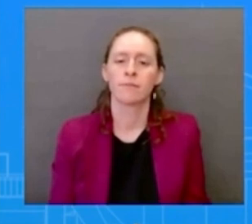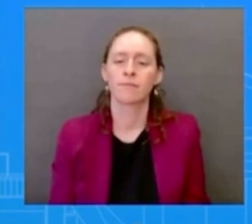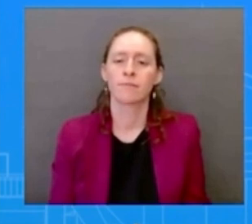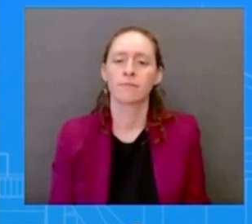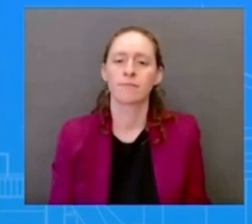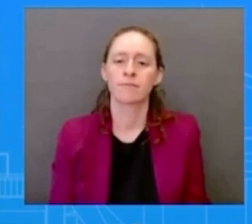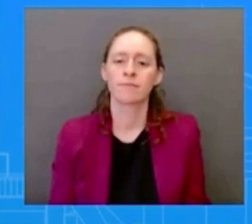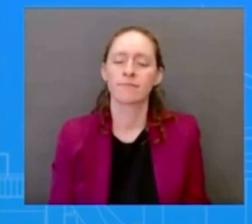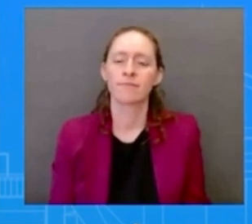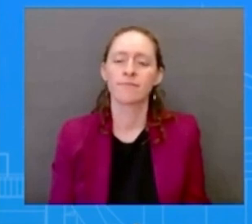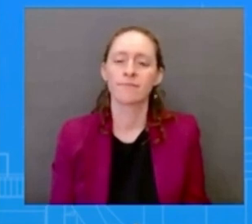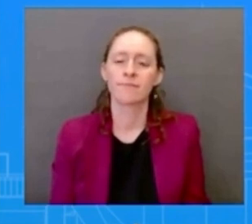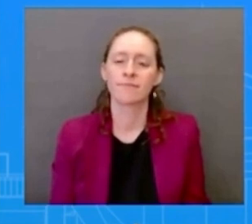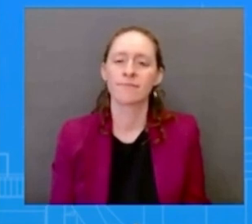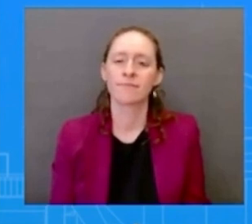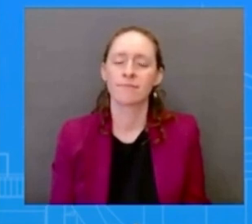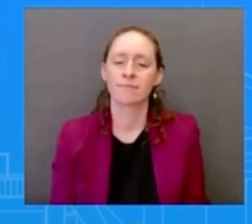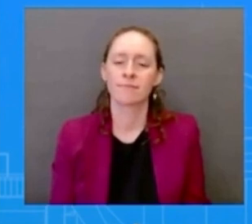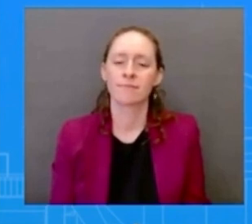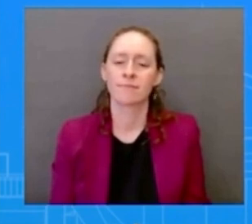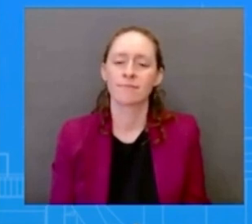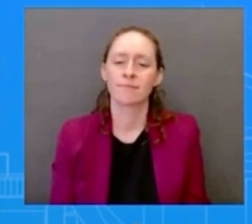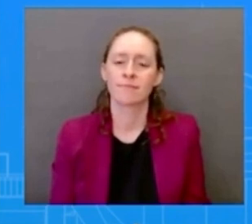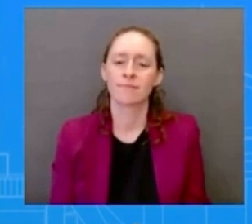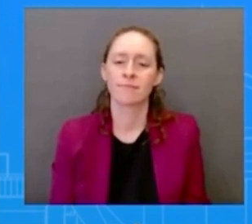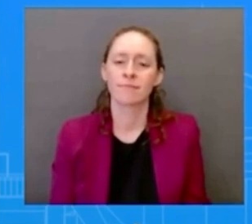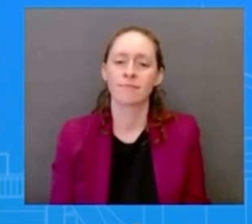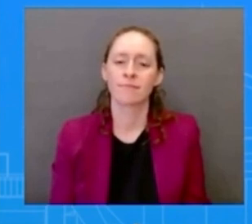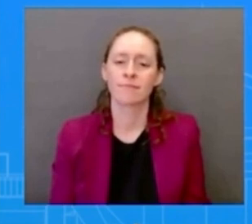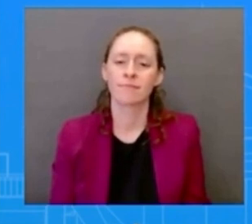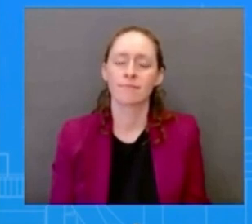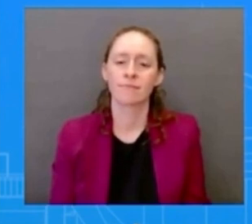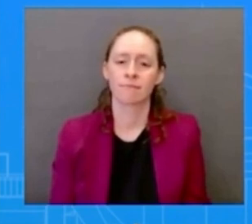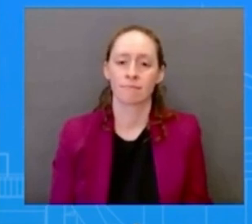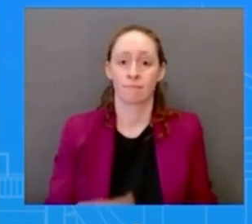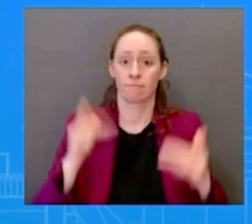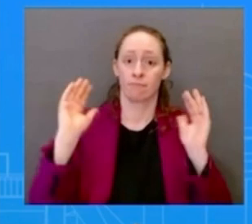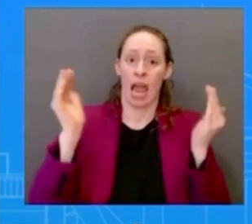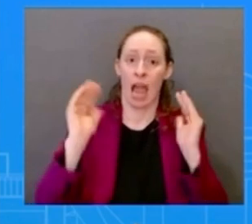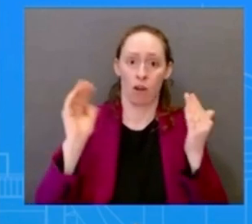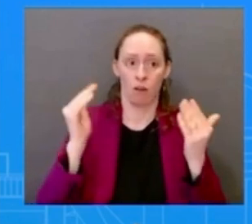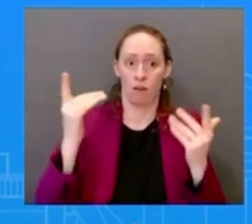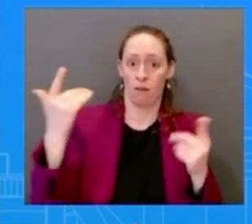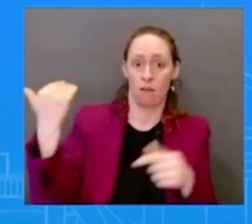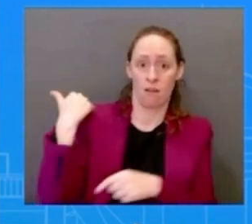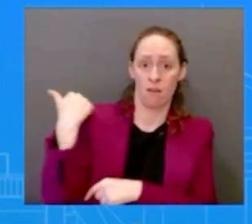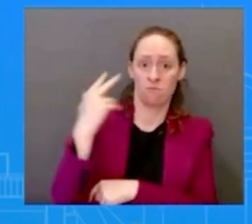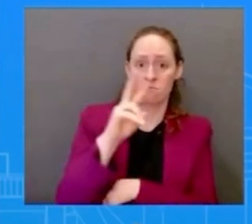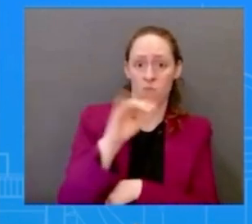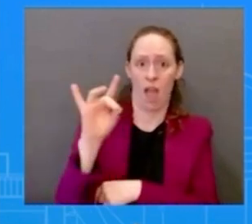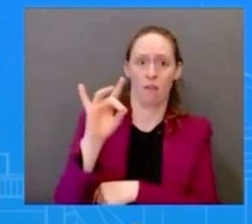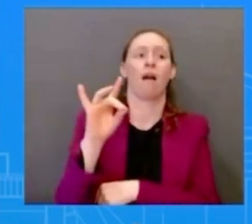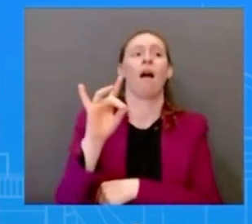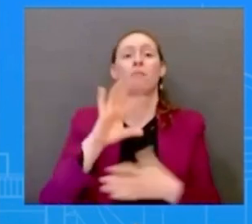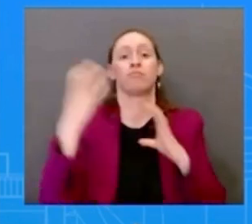obama-biden administration and i just said this moment moments ago in 2018 we saw what the trump administration did uh they did roll back